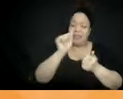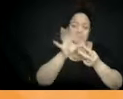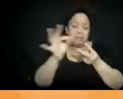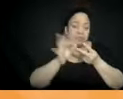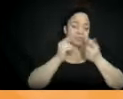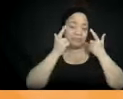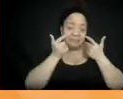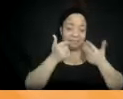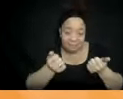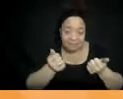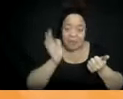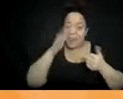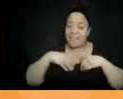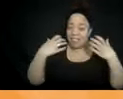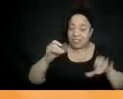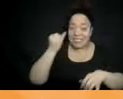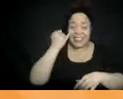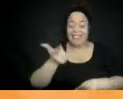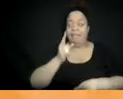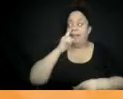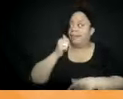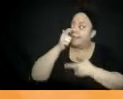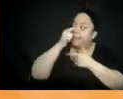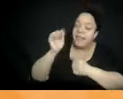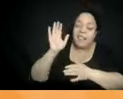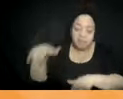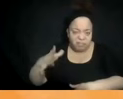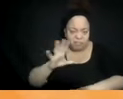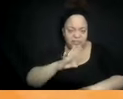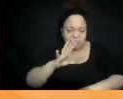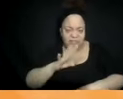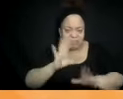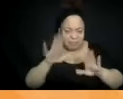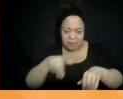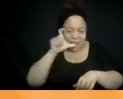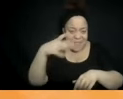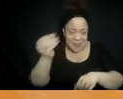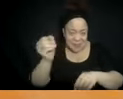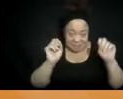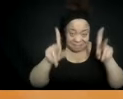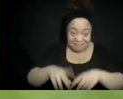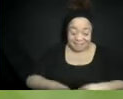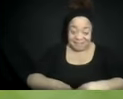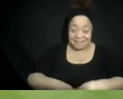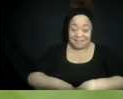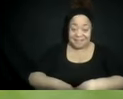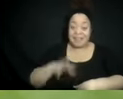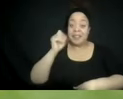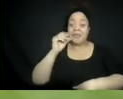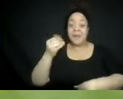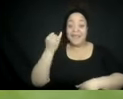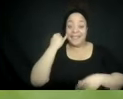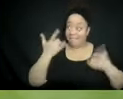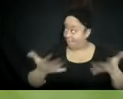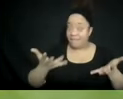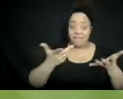there, just don't, you don't have to go on screen. Next slide, Eva. So what you let's, before you go into, before you move to the